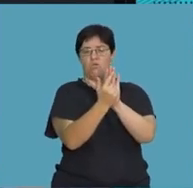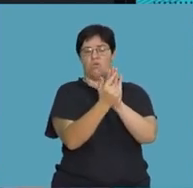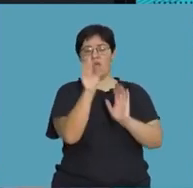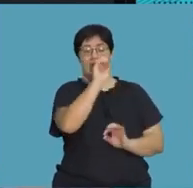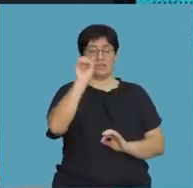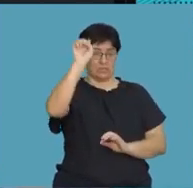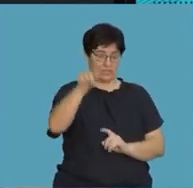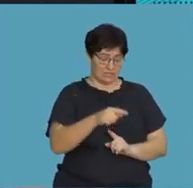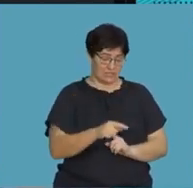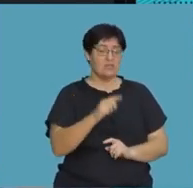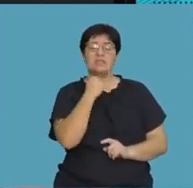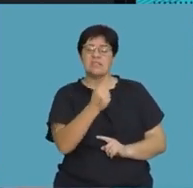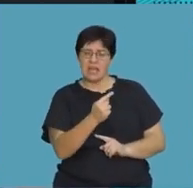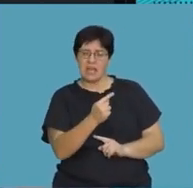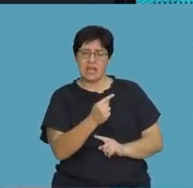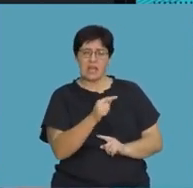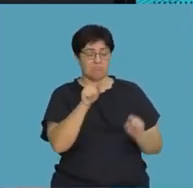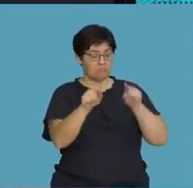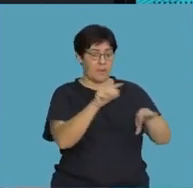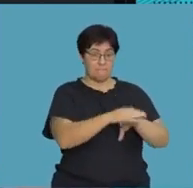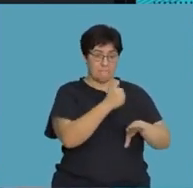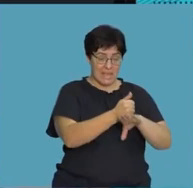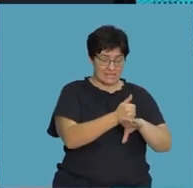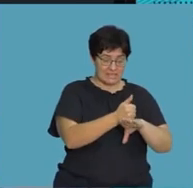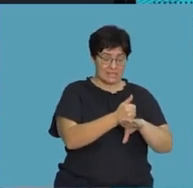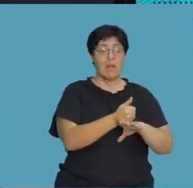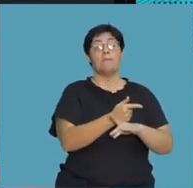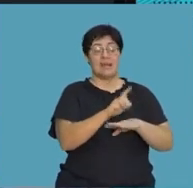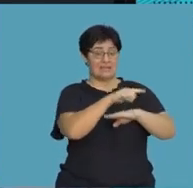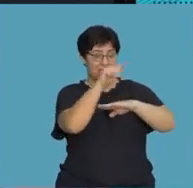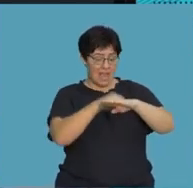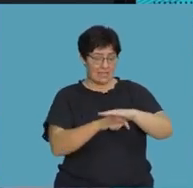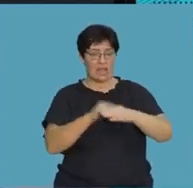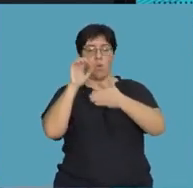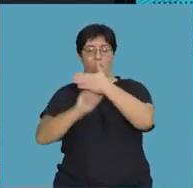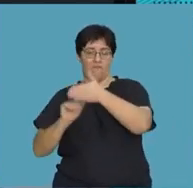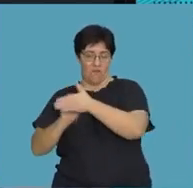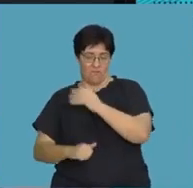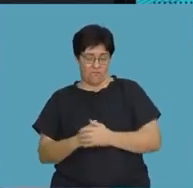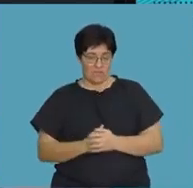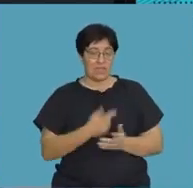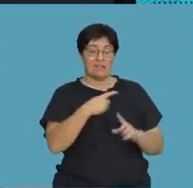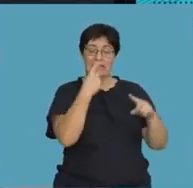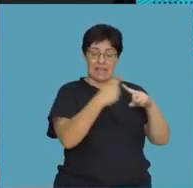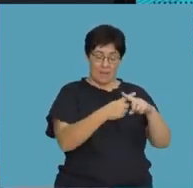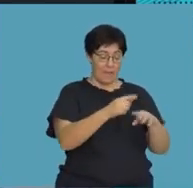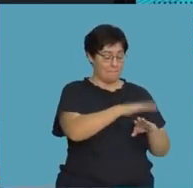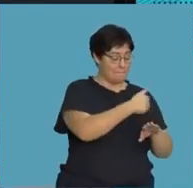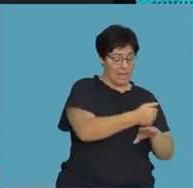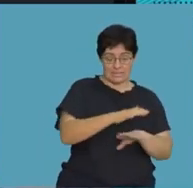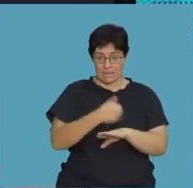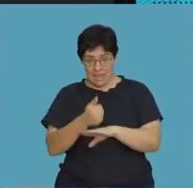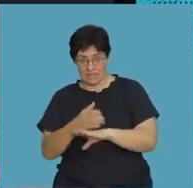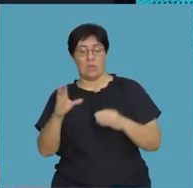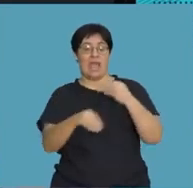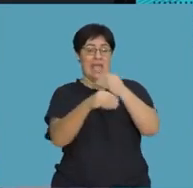We said when we are dividing and the bases are the same, we subtract the exponents. When we are multiplying and the bases are the same,